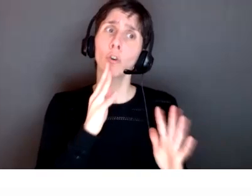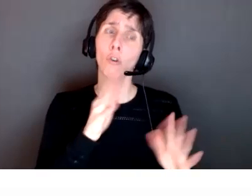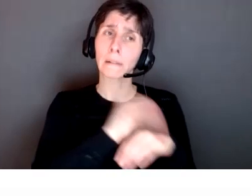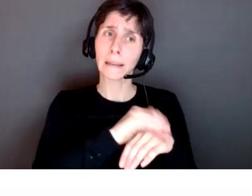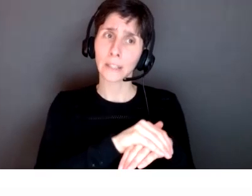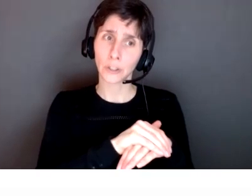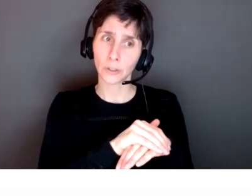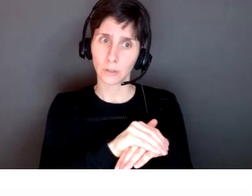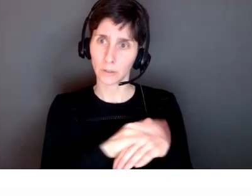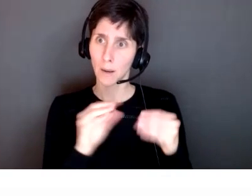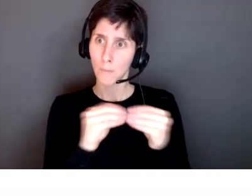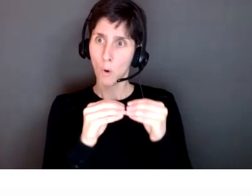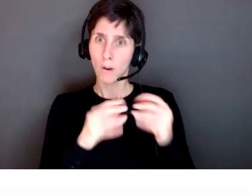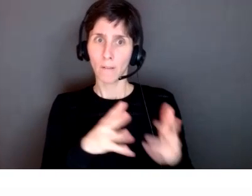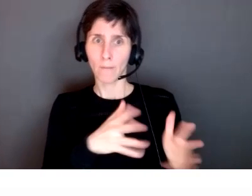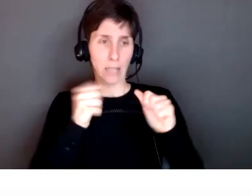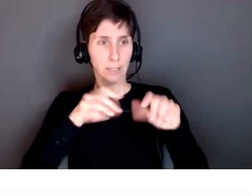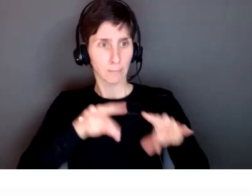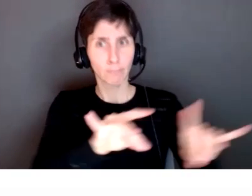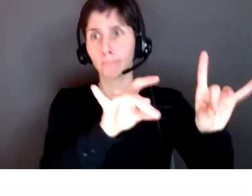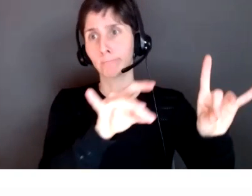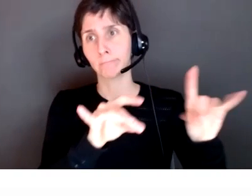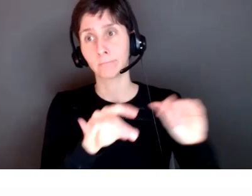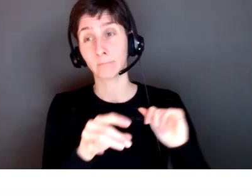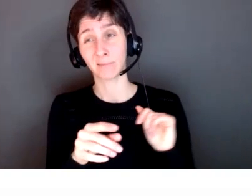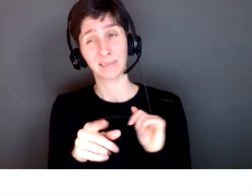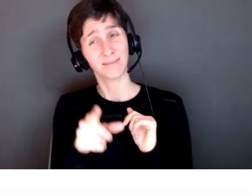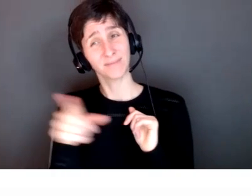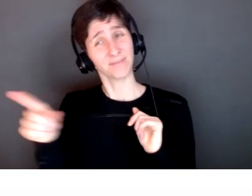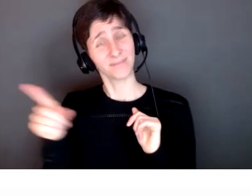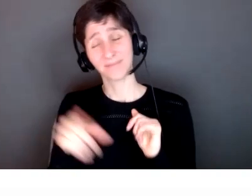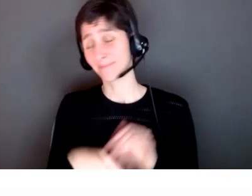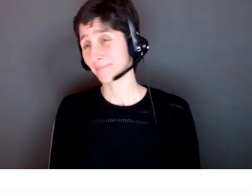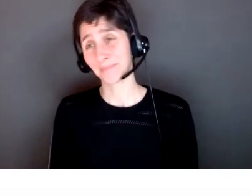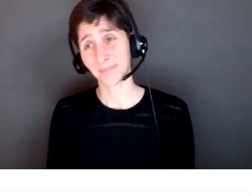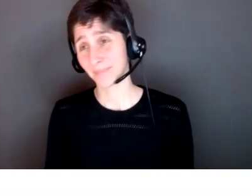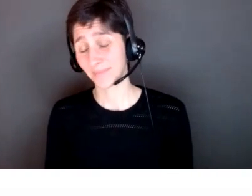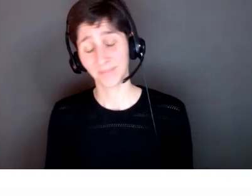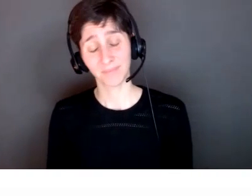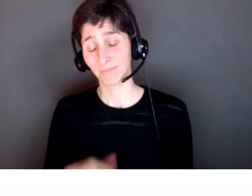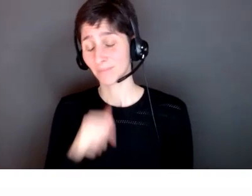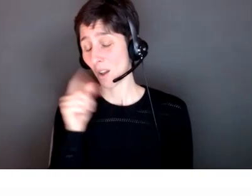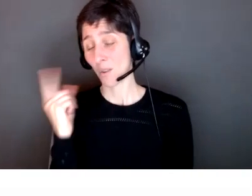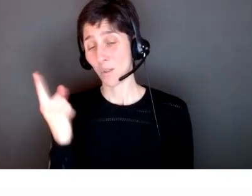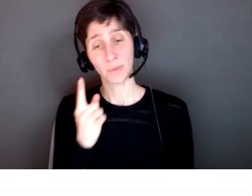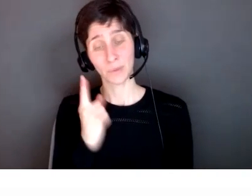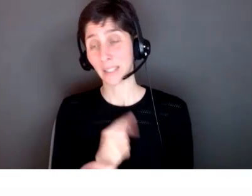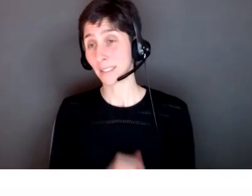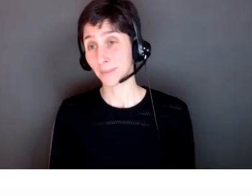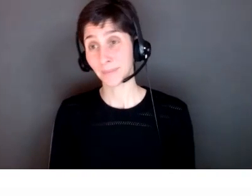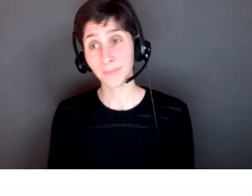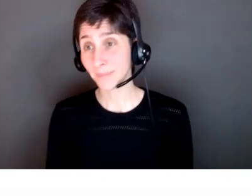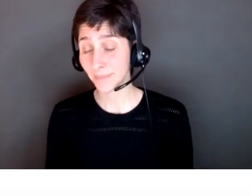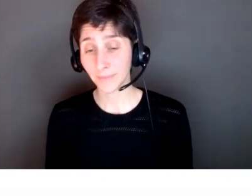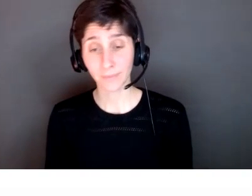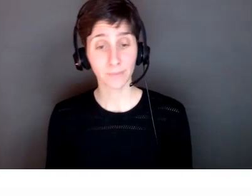of like accelerate the acquisition rate right but this is not always the case that it helps the k and